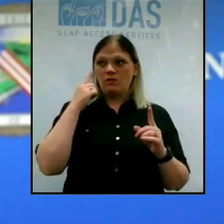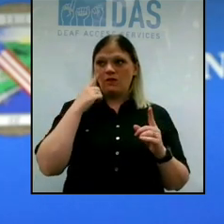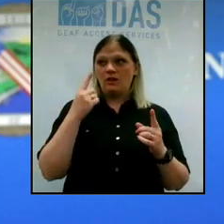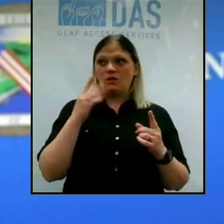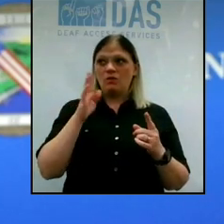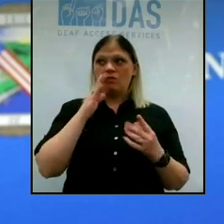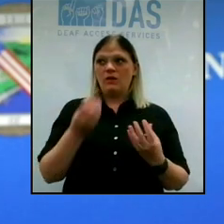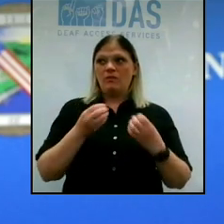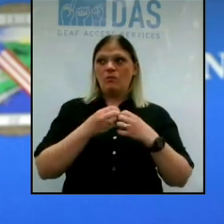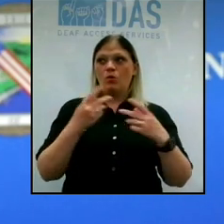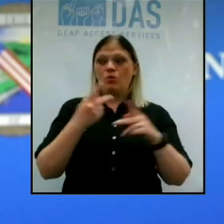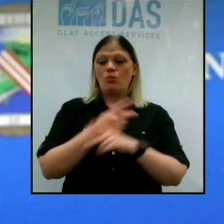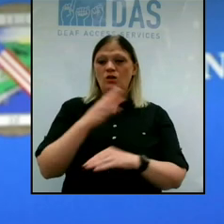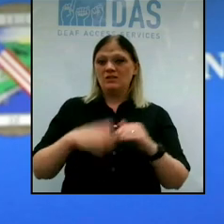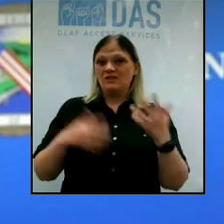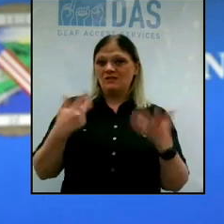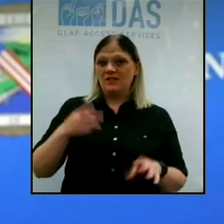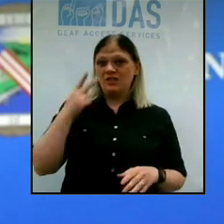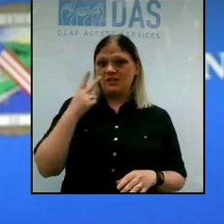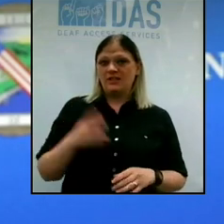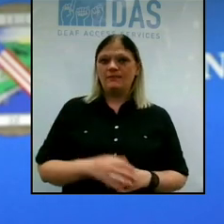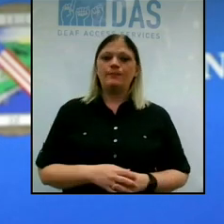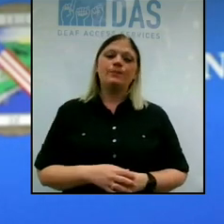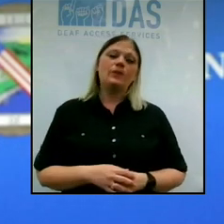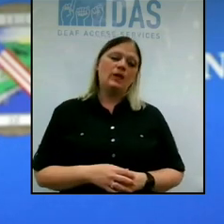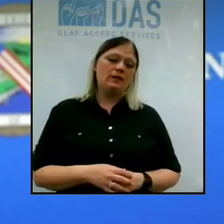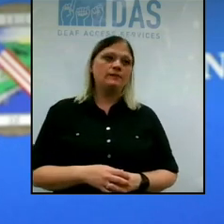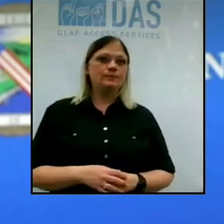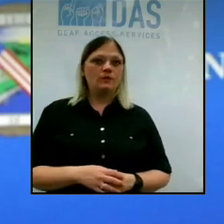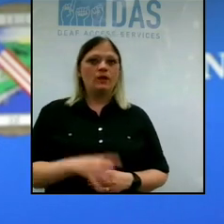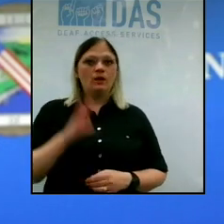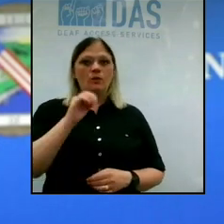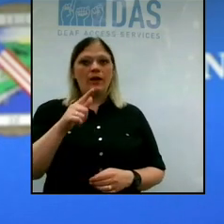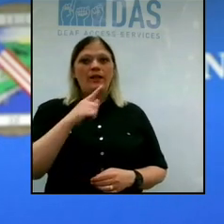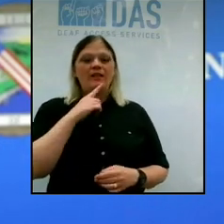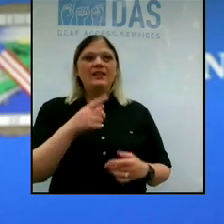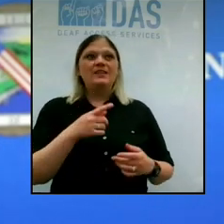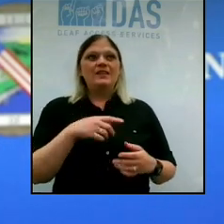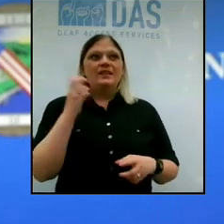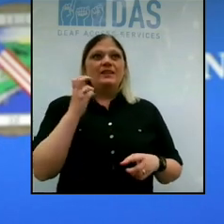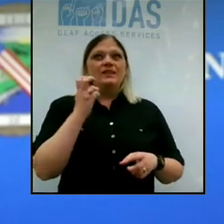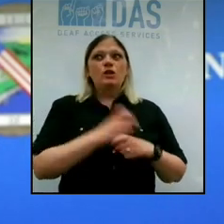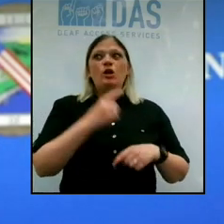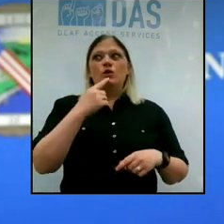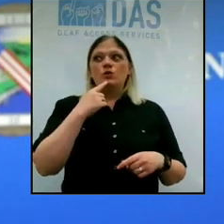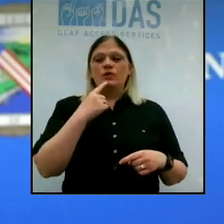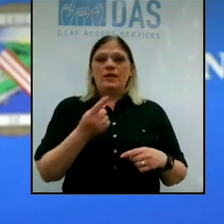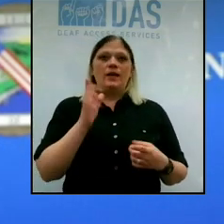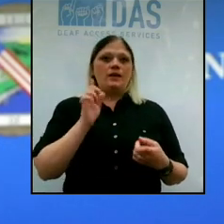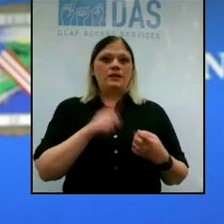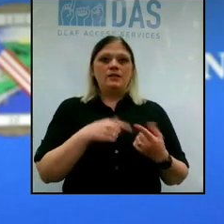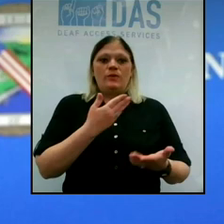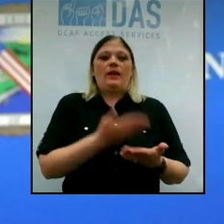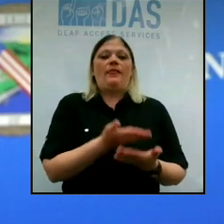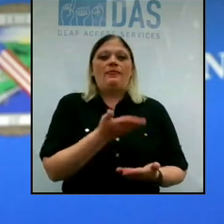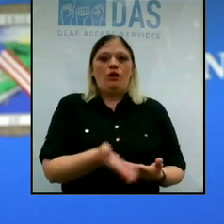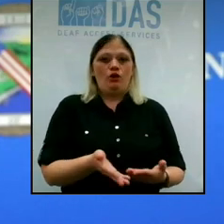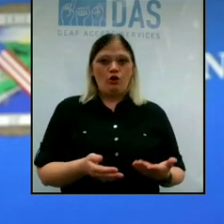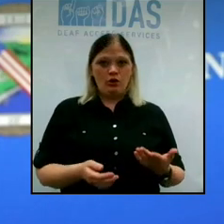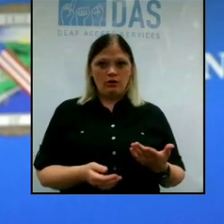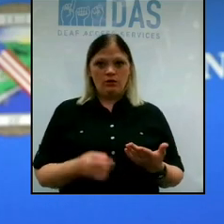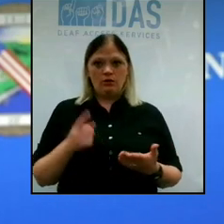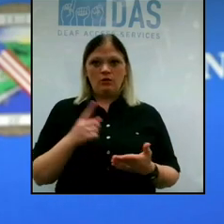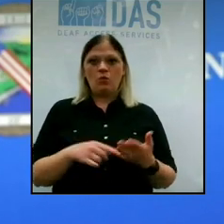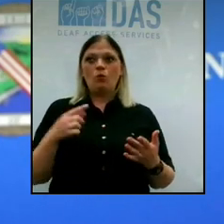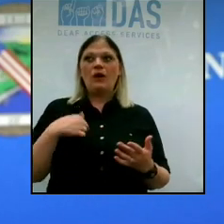than what we've already seen? Well, you know, it's difficult to say where we are until we've been there. So what I